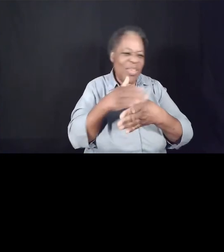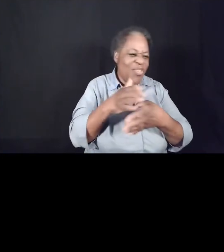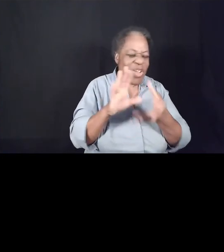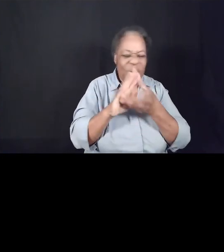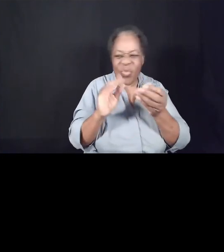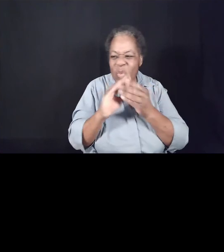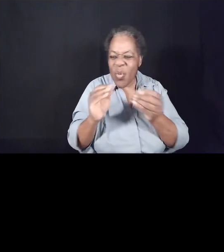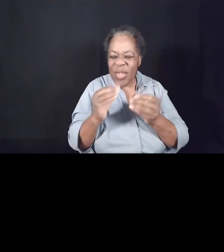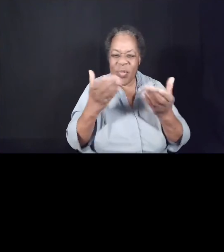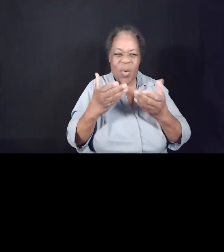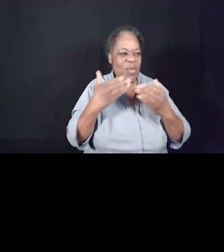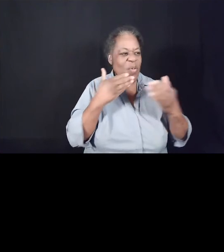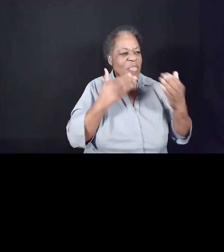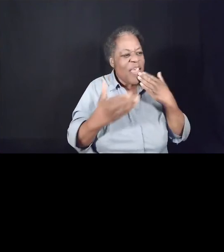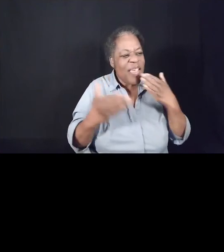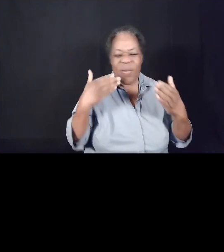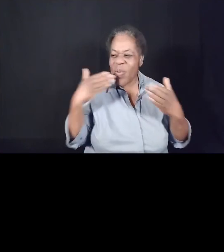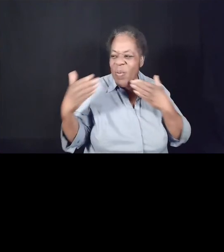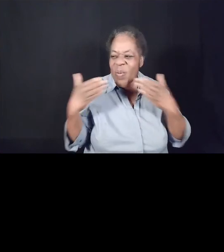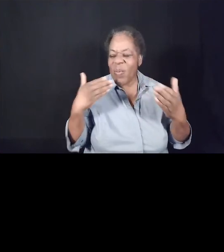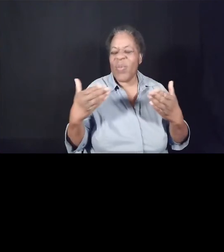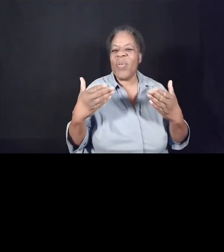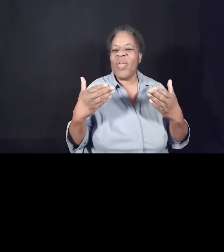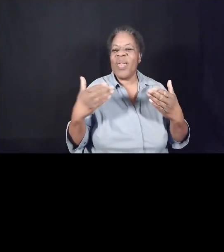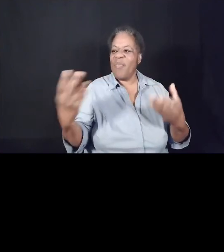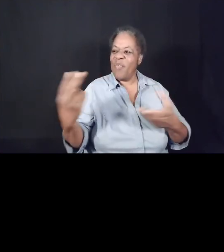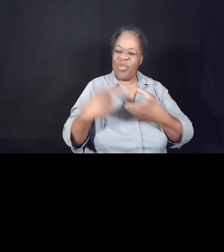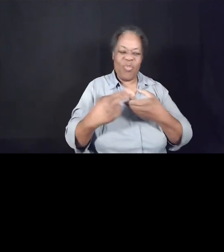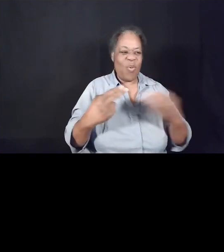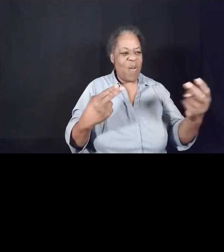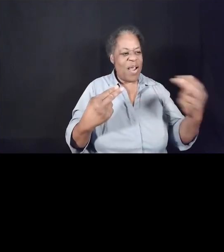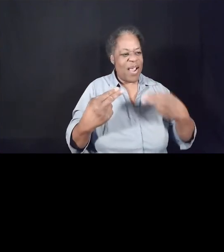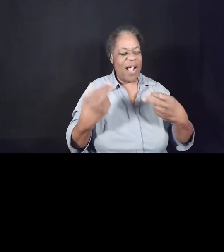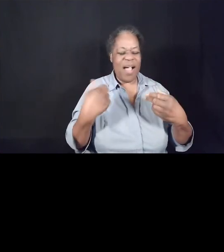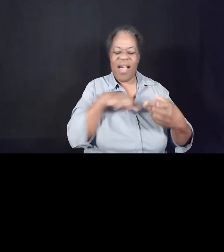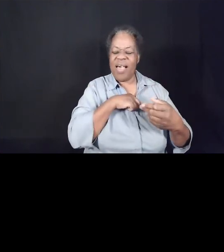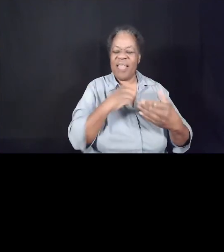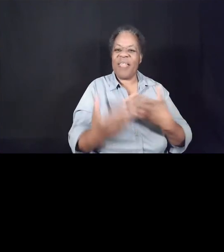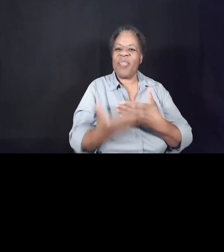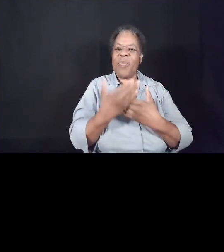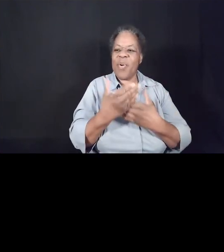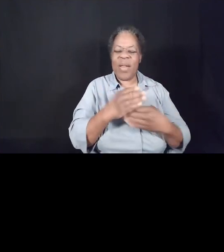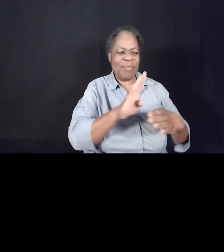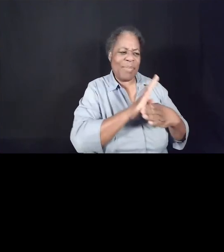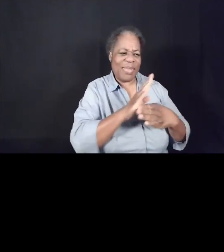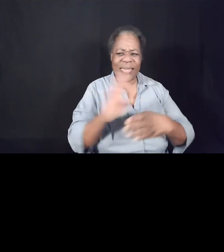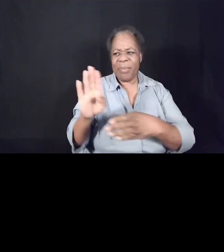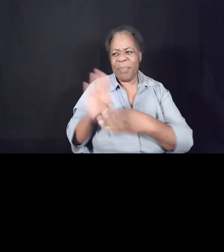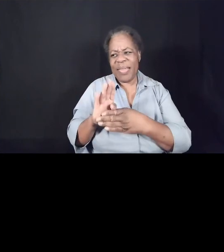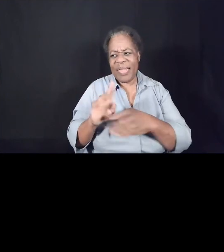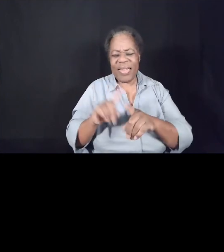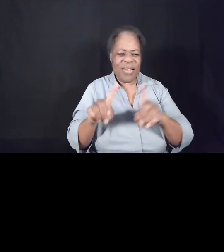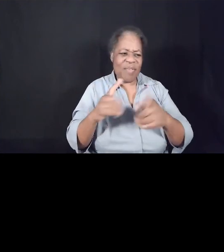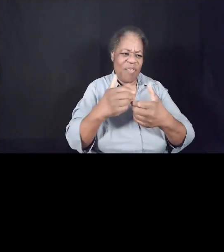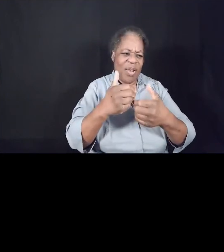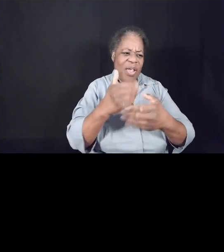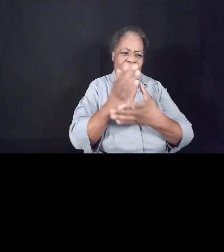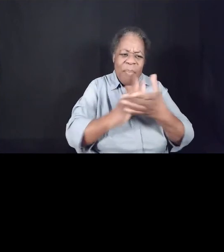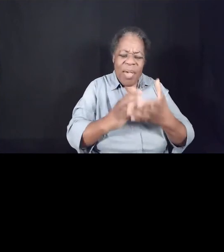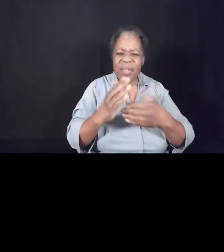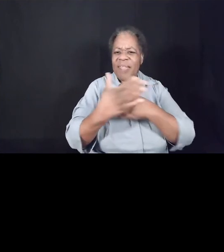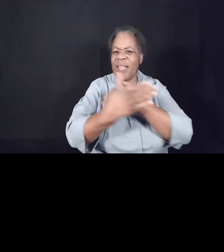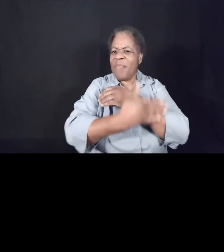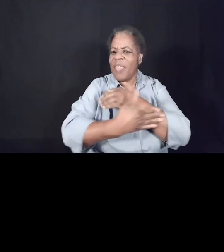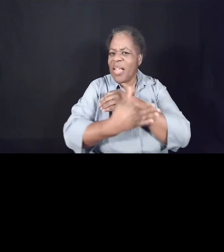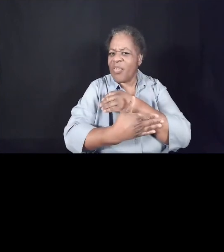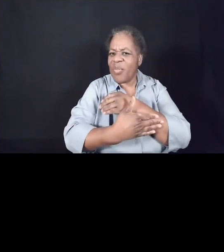you on behalf of the church. We want to thank you for joining us today. Busy folk from different parts of our country. And, you know, as you